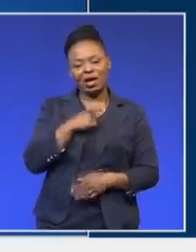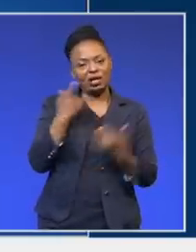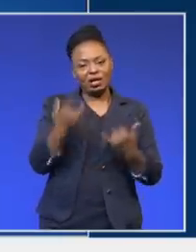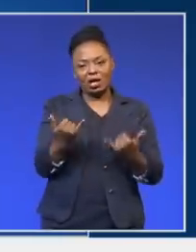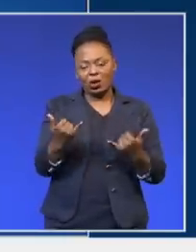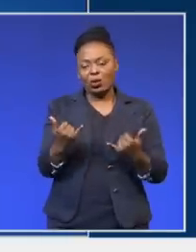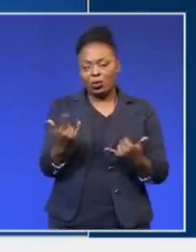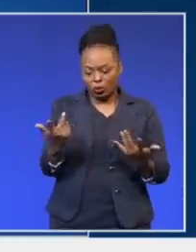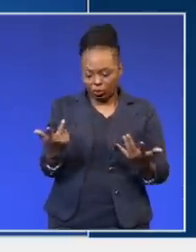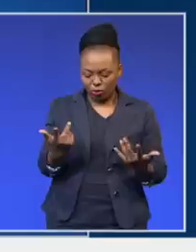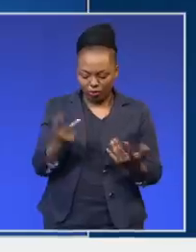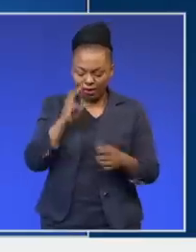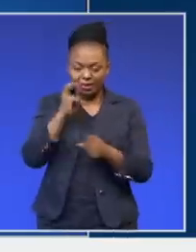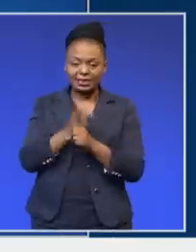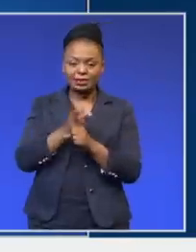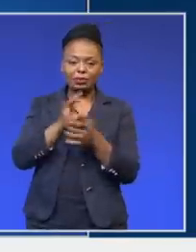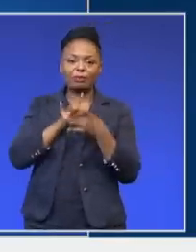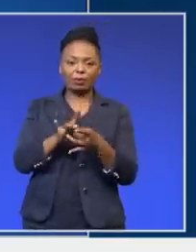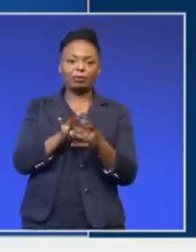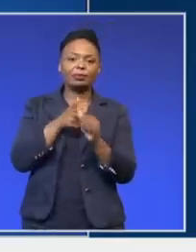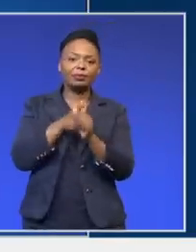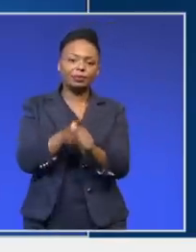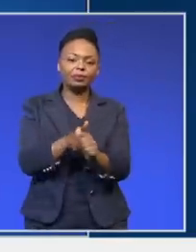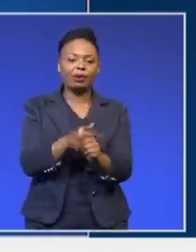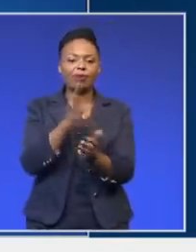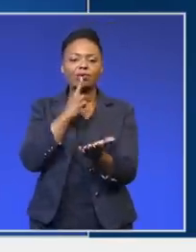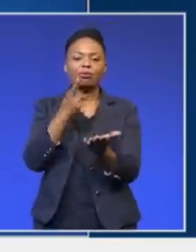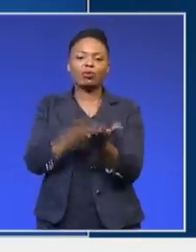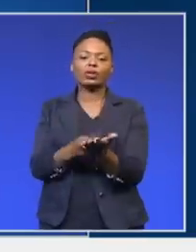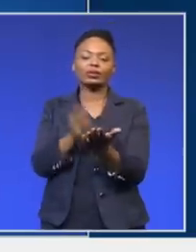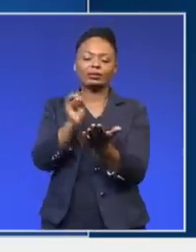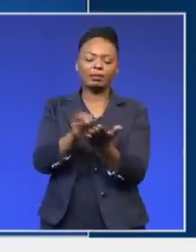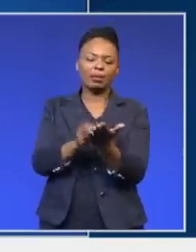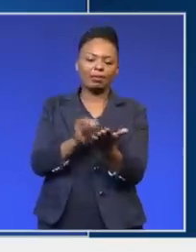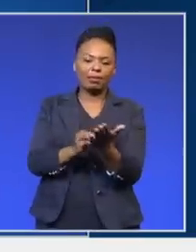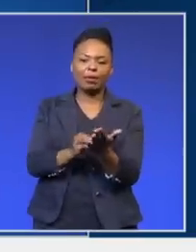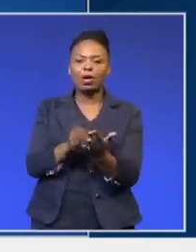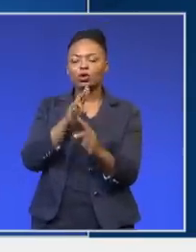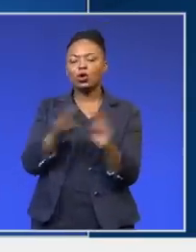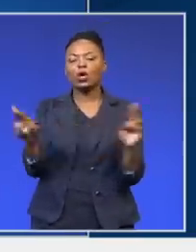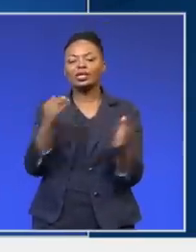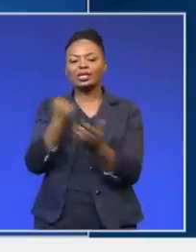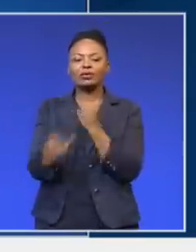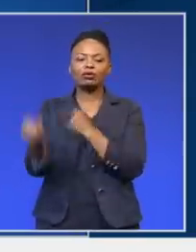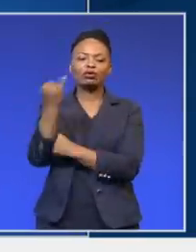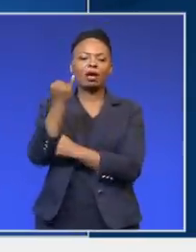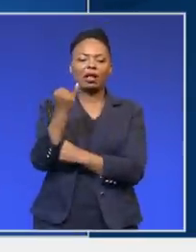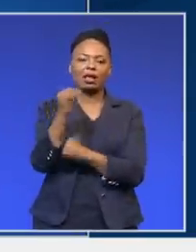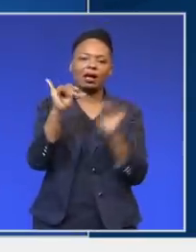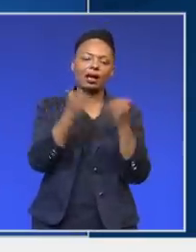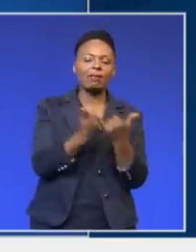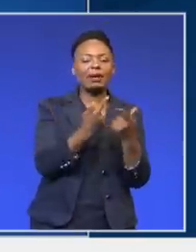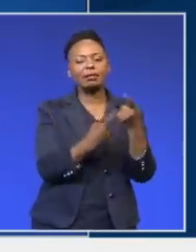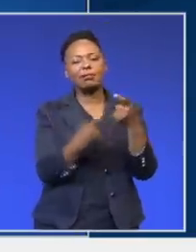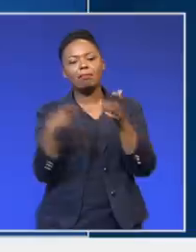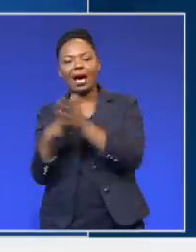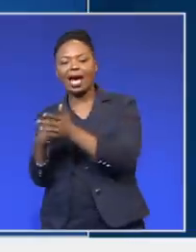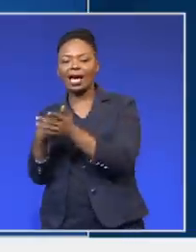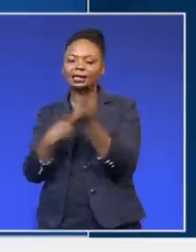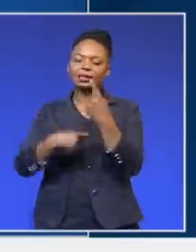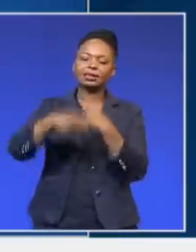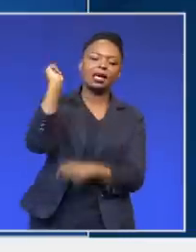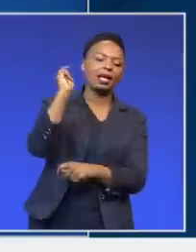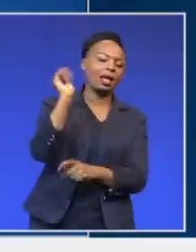are obliged to put that into their reports, not in terms of individual companies buying and selling, but in terms of countries